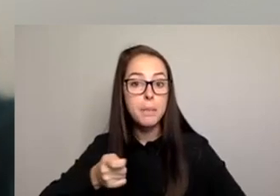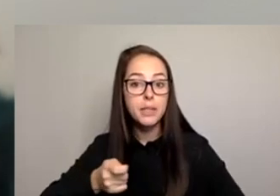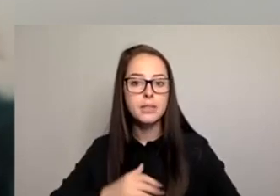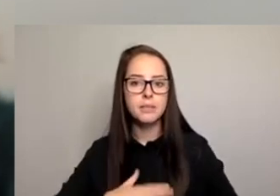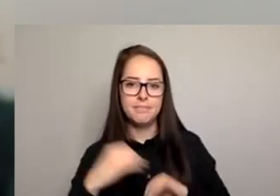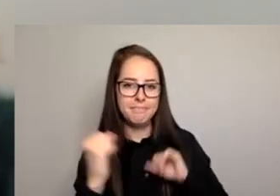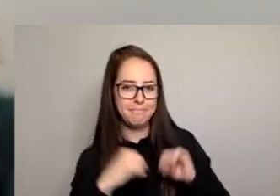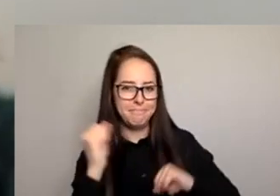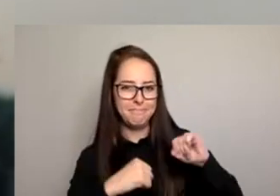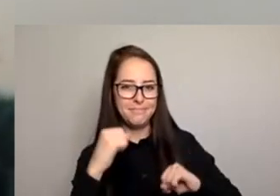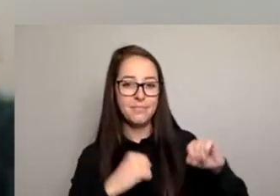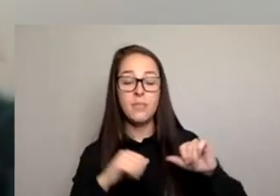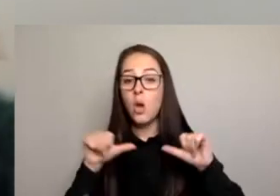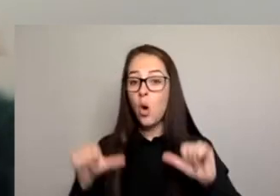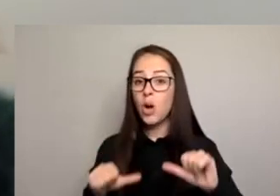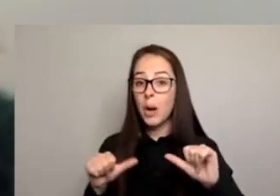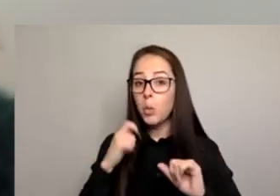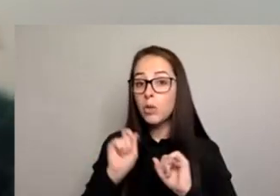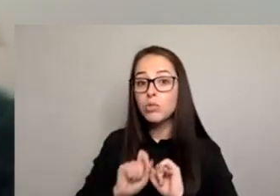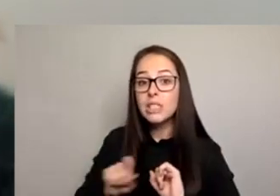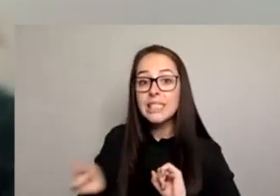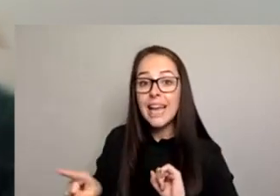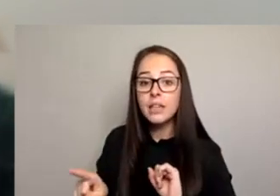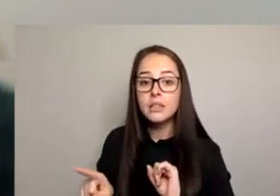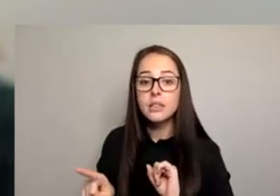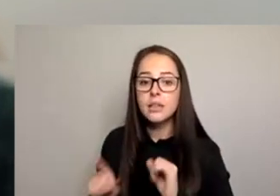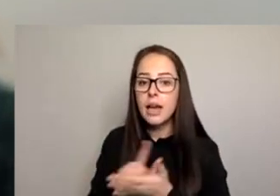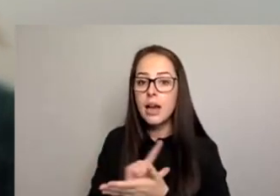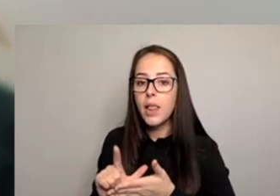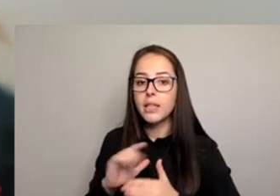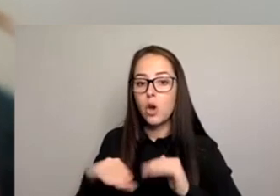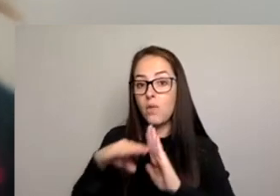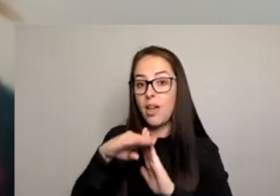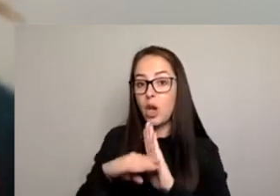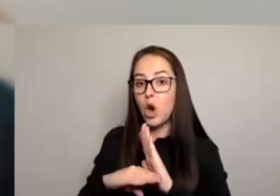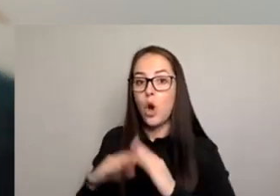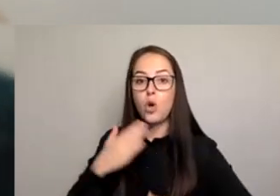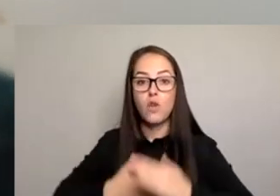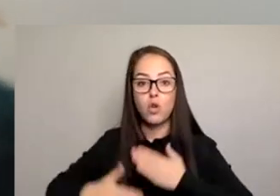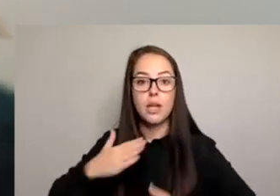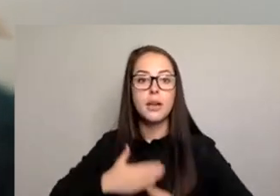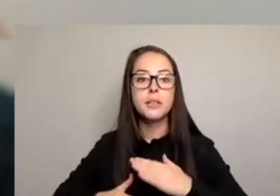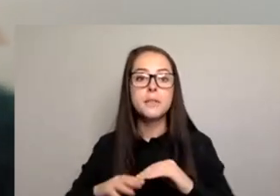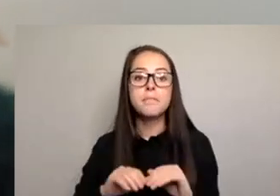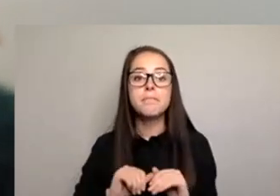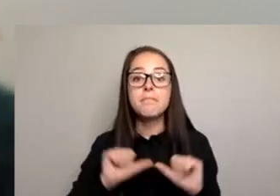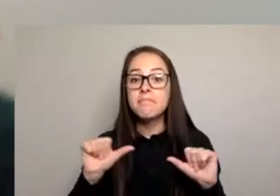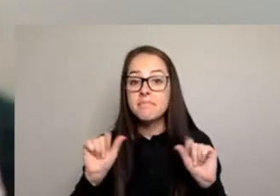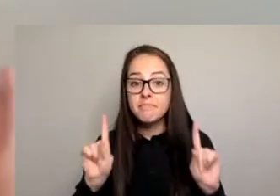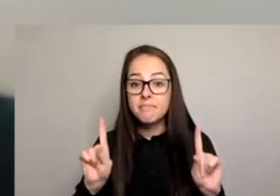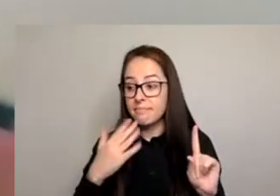Romola or Chantel or Arman, who didn't answer the question we just had. What do you think, to finish us off,